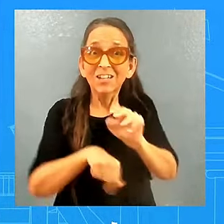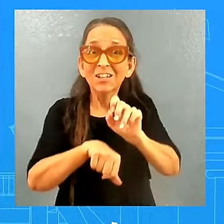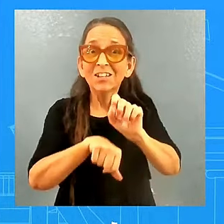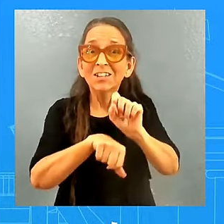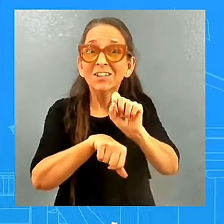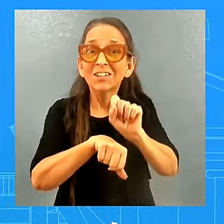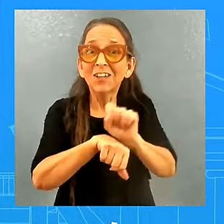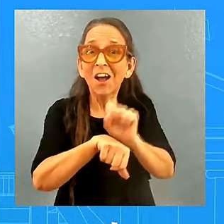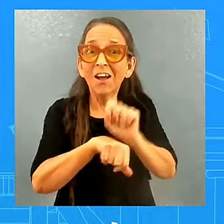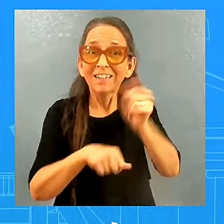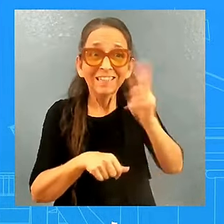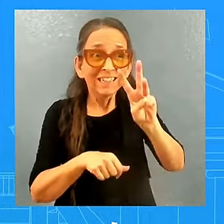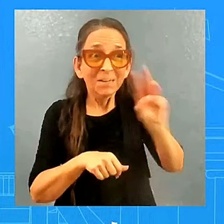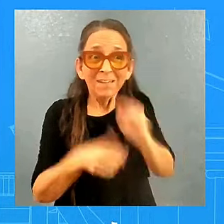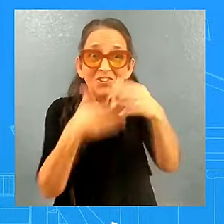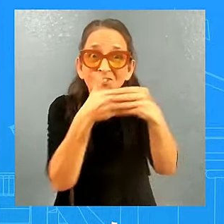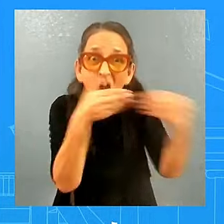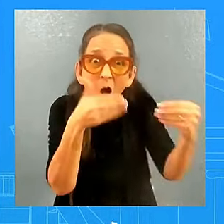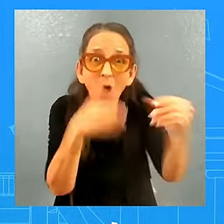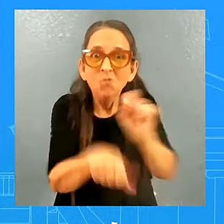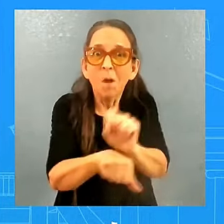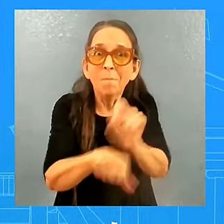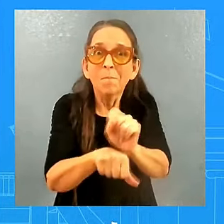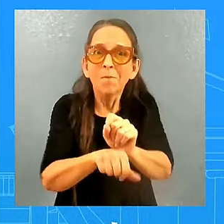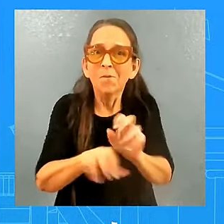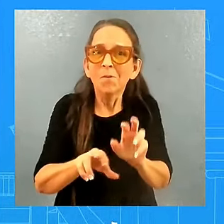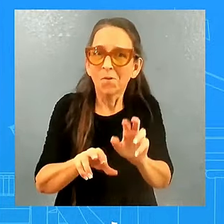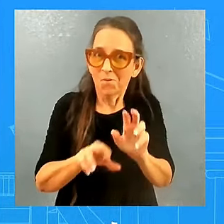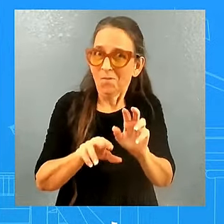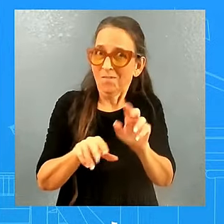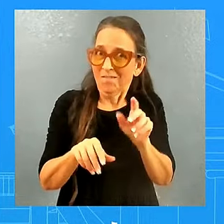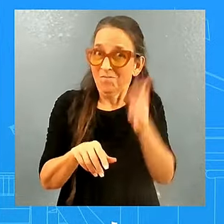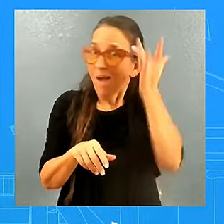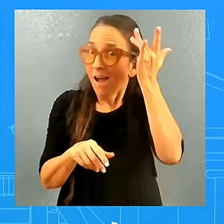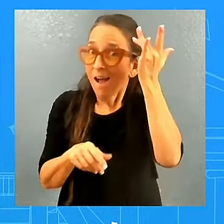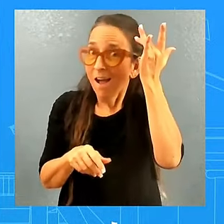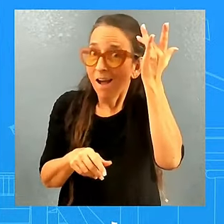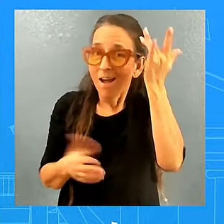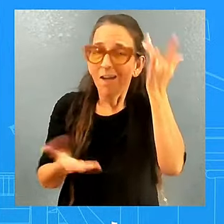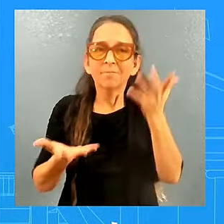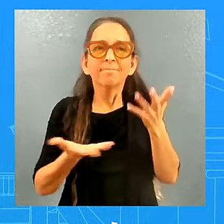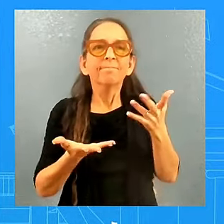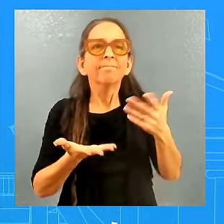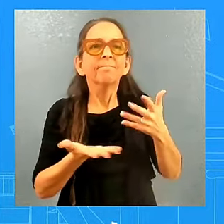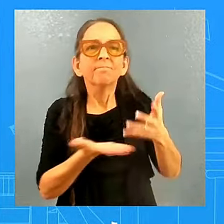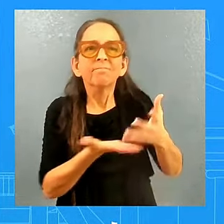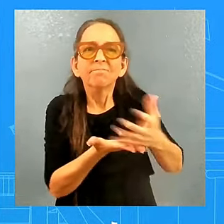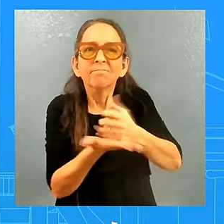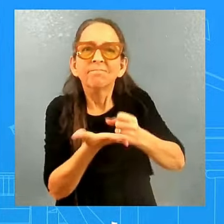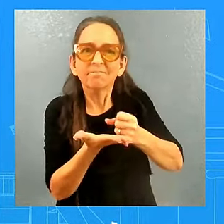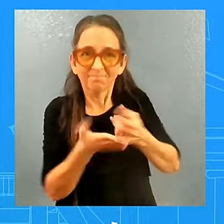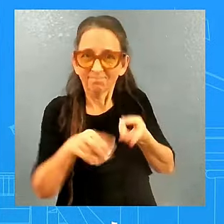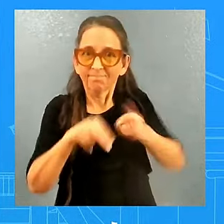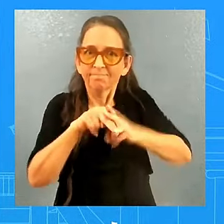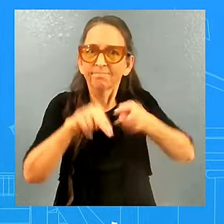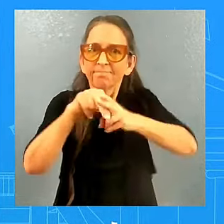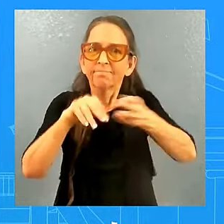because wages went up, right? Unemployment has gone down. And he believes everybody